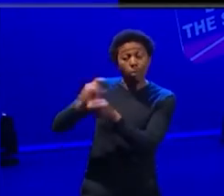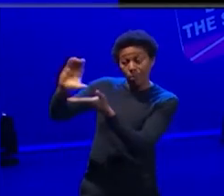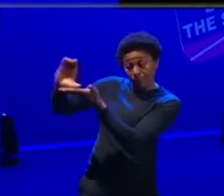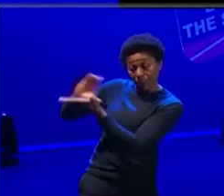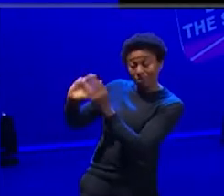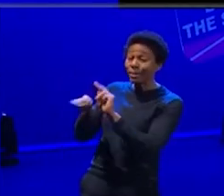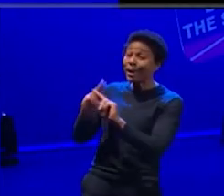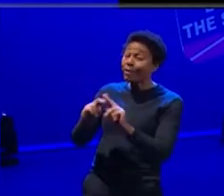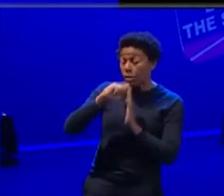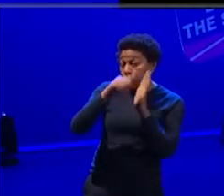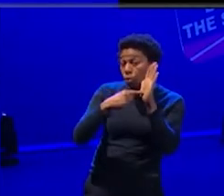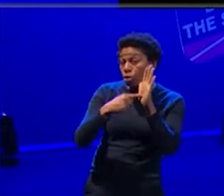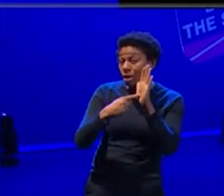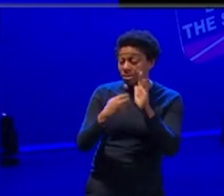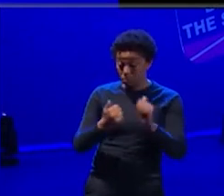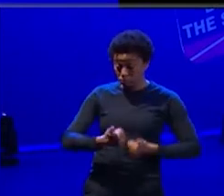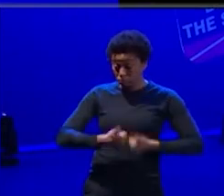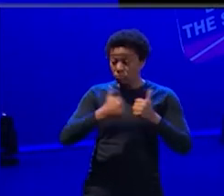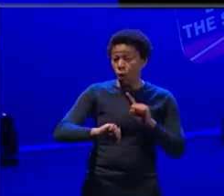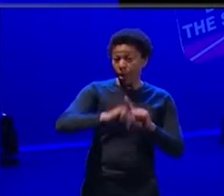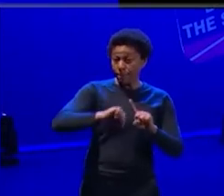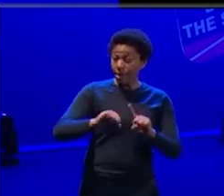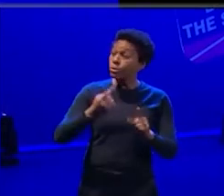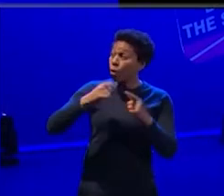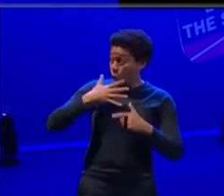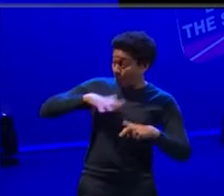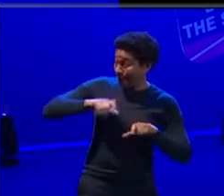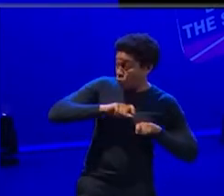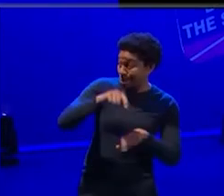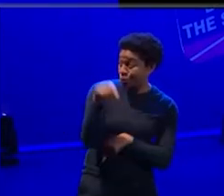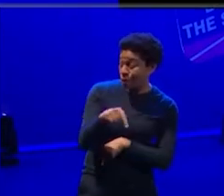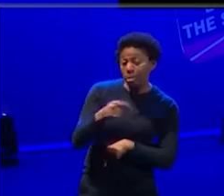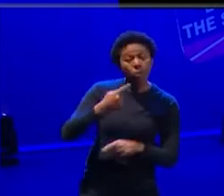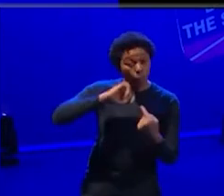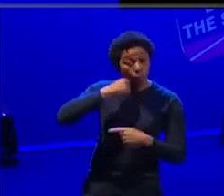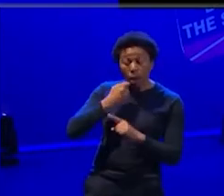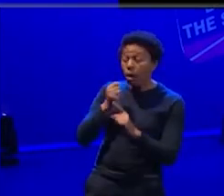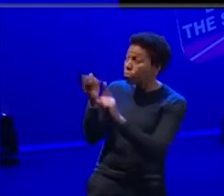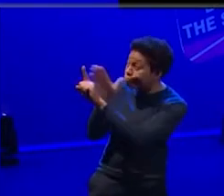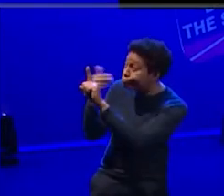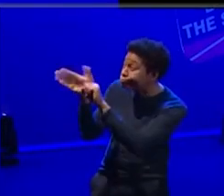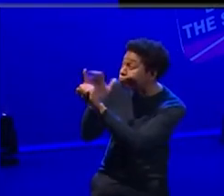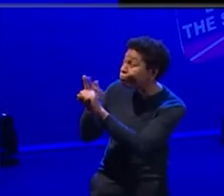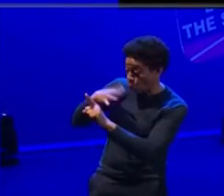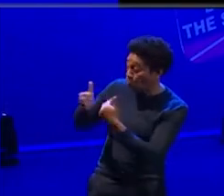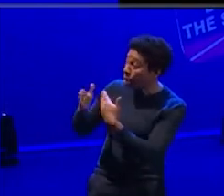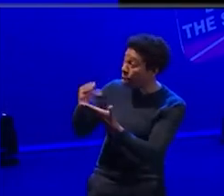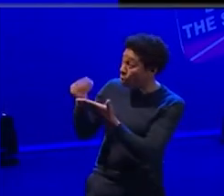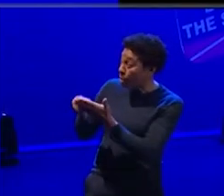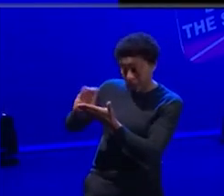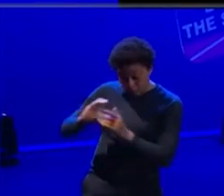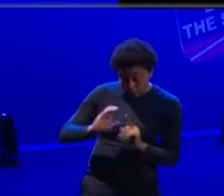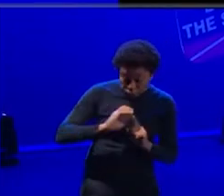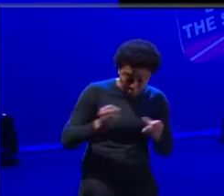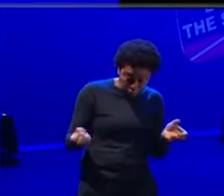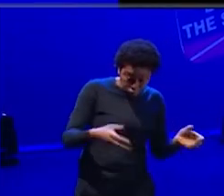a big impact and needs to continue, we will put all of our efforts into creating that as a, a kind of core programme of what we're doing, but